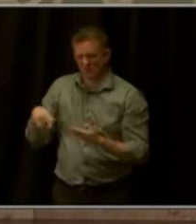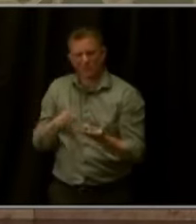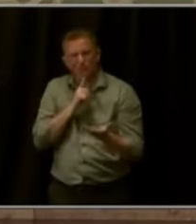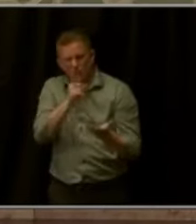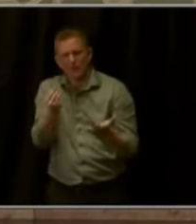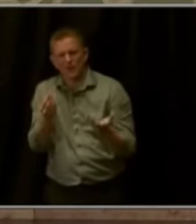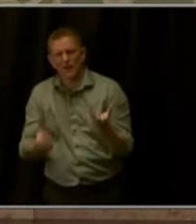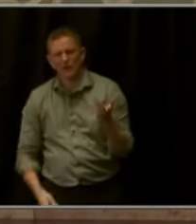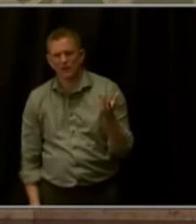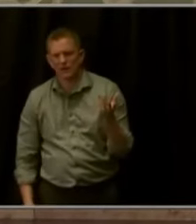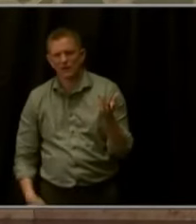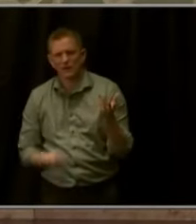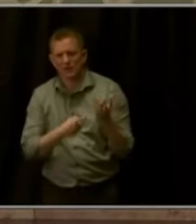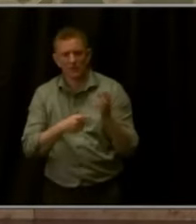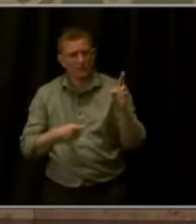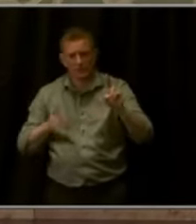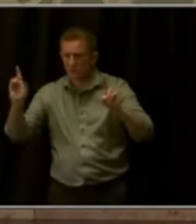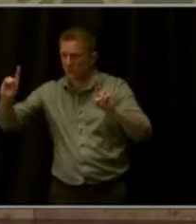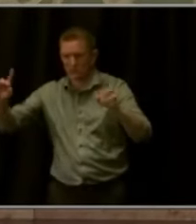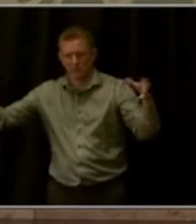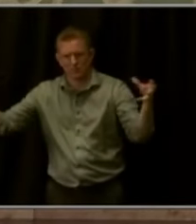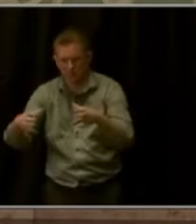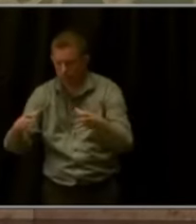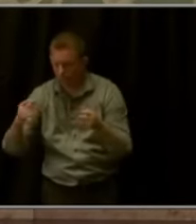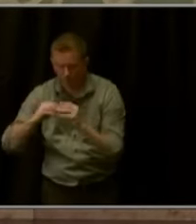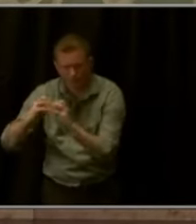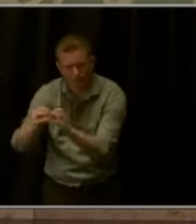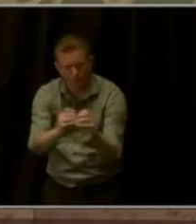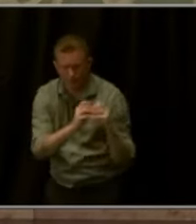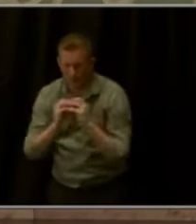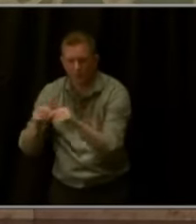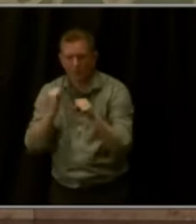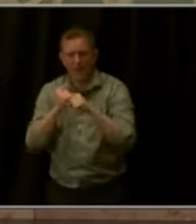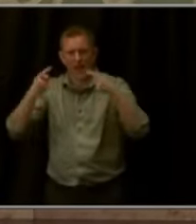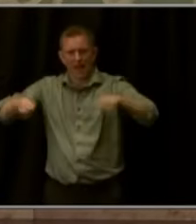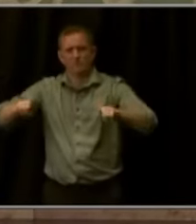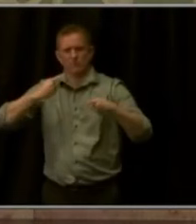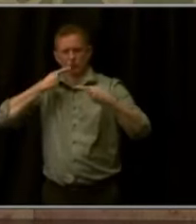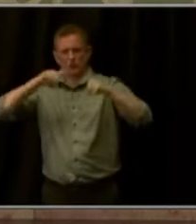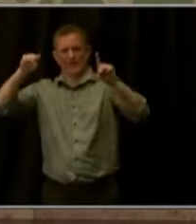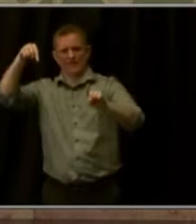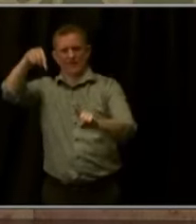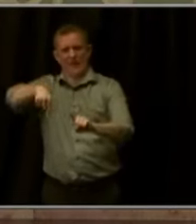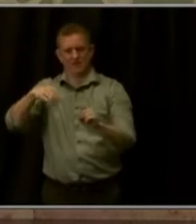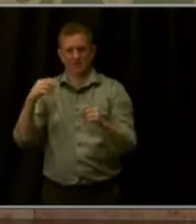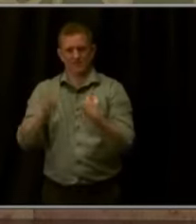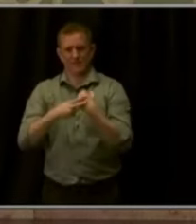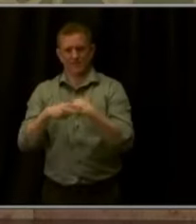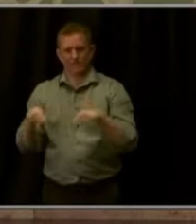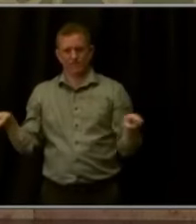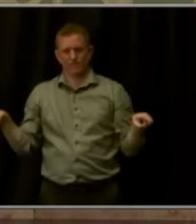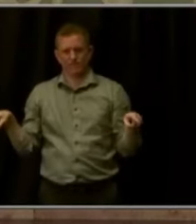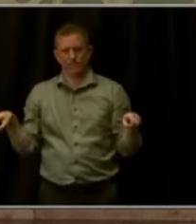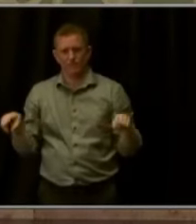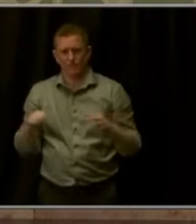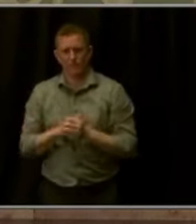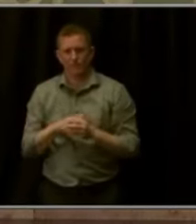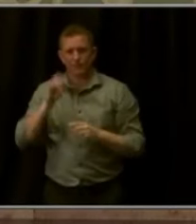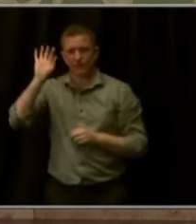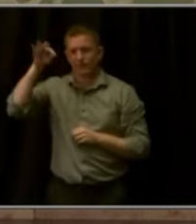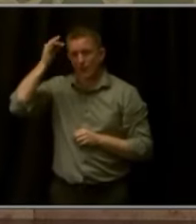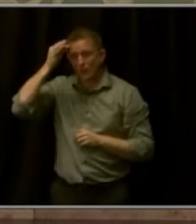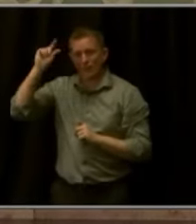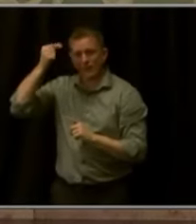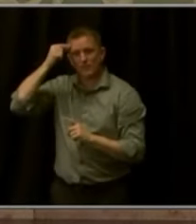legislators who work to make these savings possible. Other states, even the federal government, are taking notice and